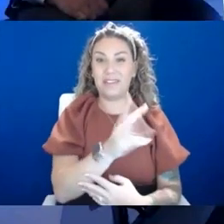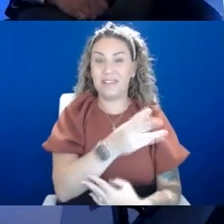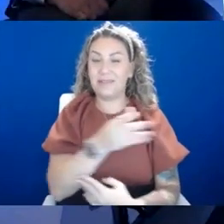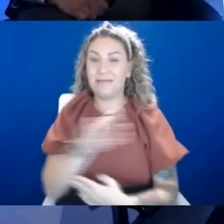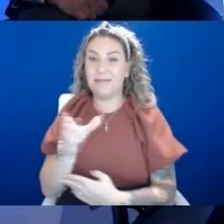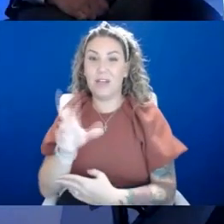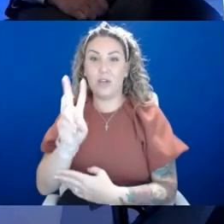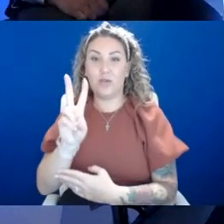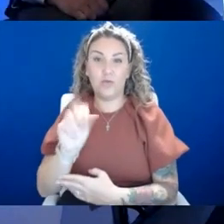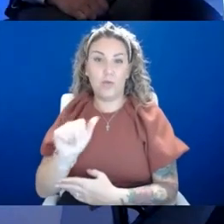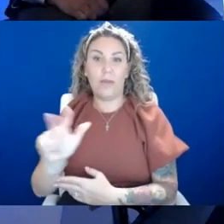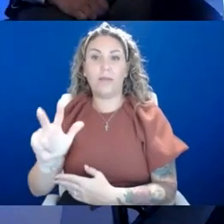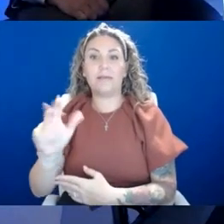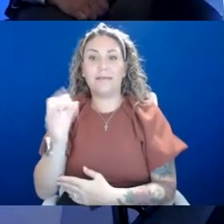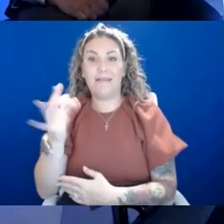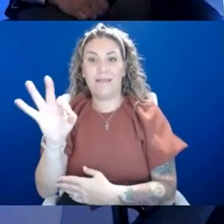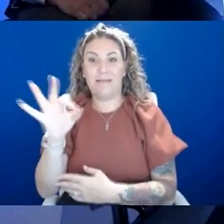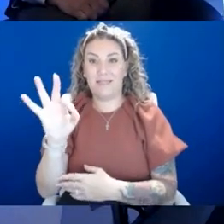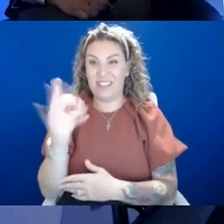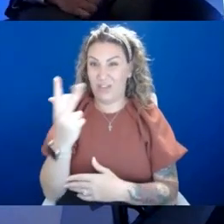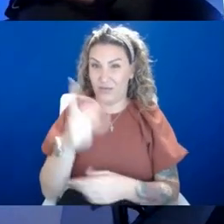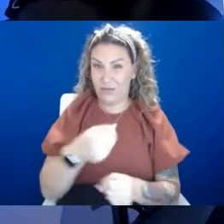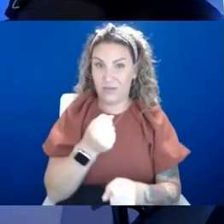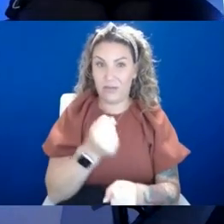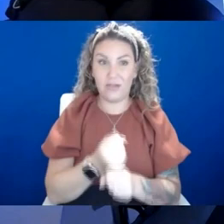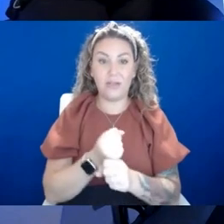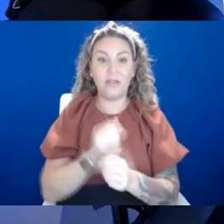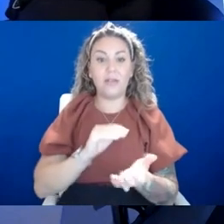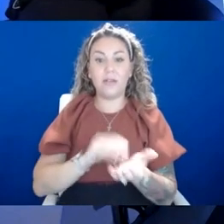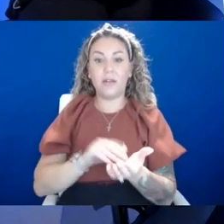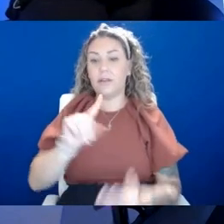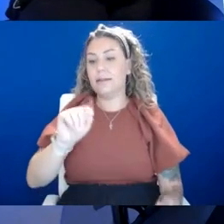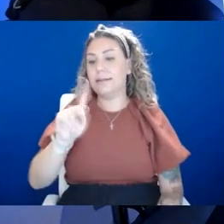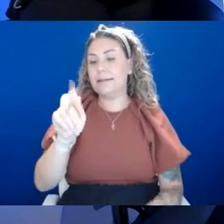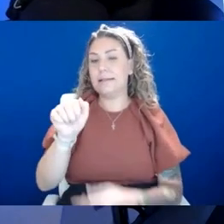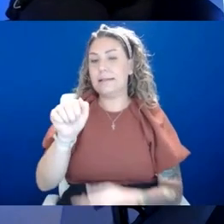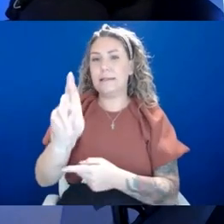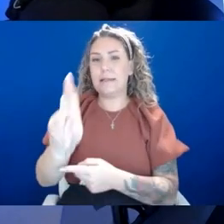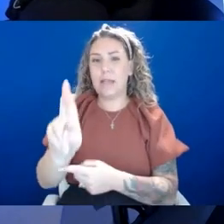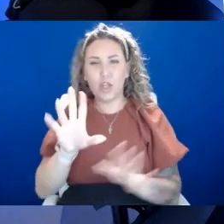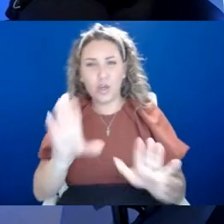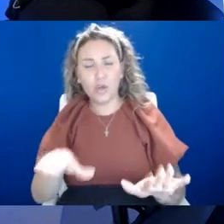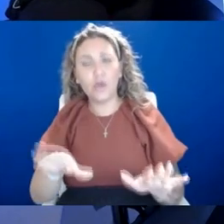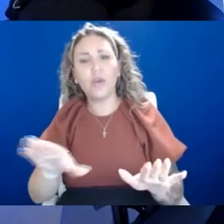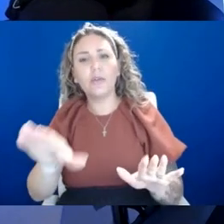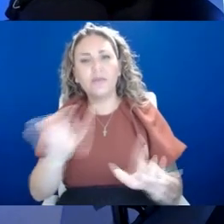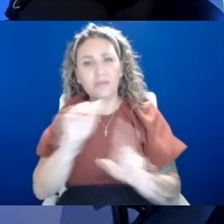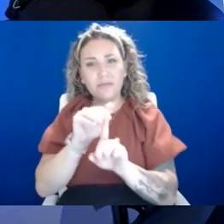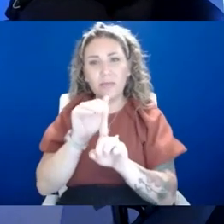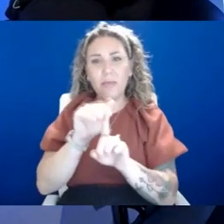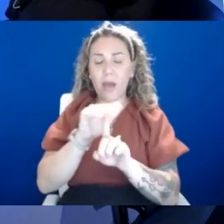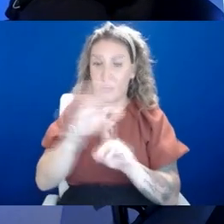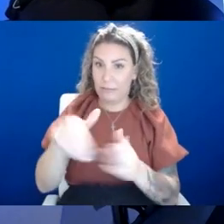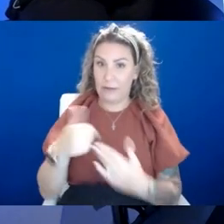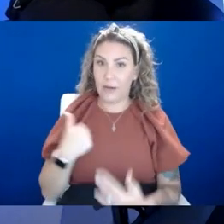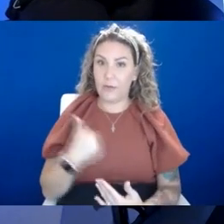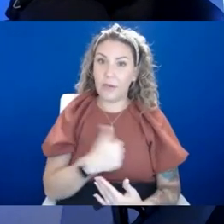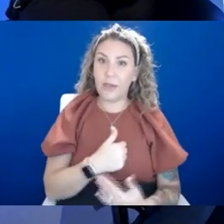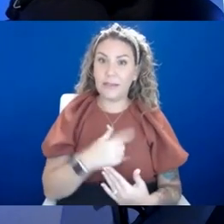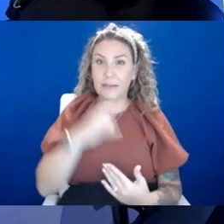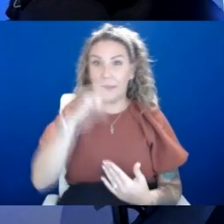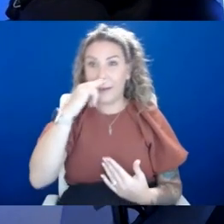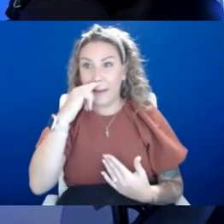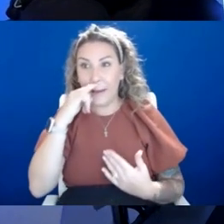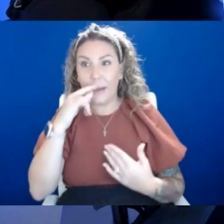um, Dr. Tyler, uh, Chervistad is, um, is this a reminder to all of us that, um, kids are kind of watching